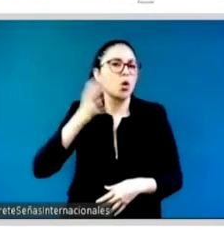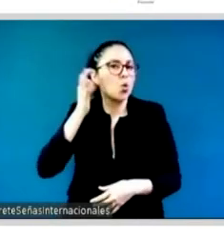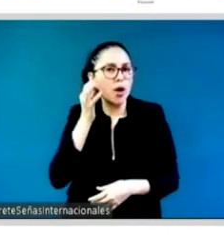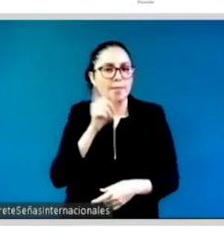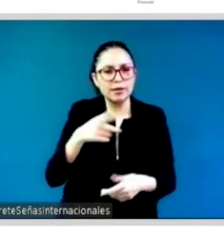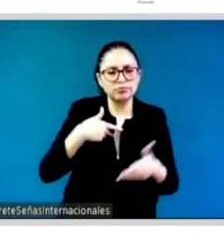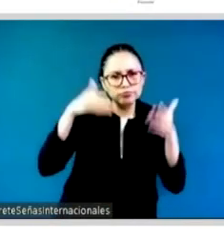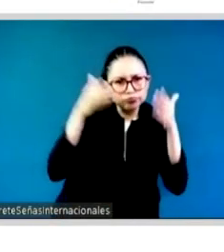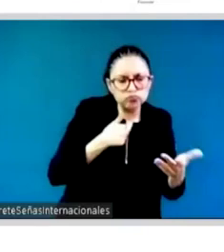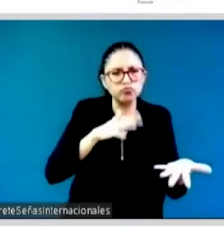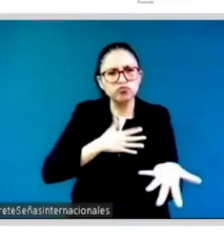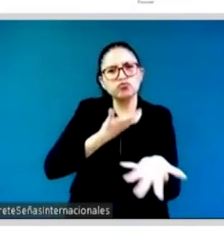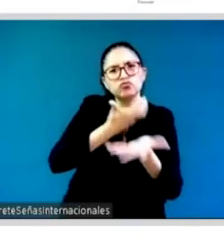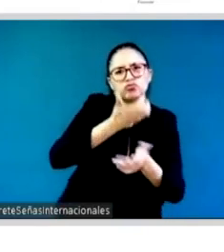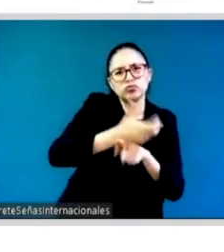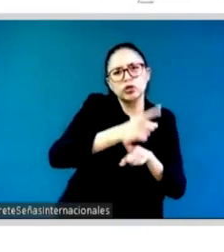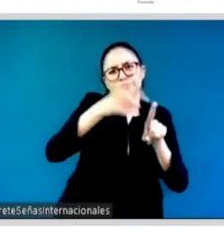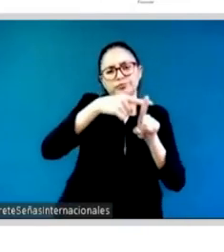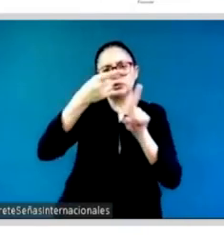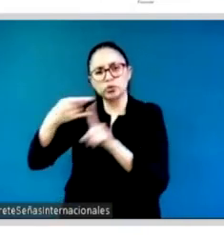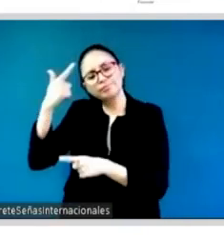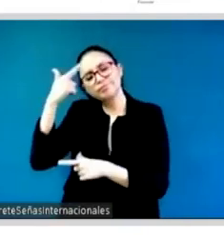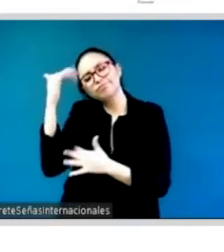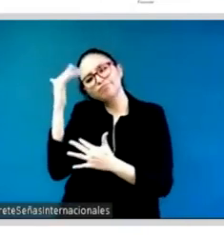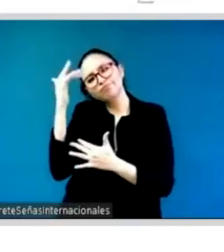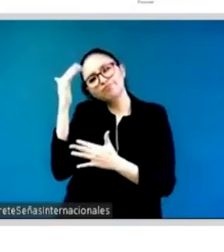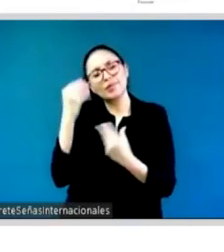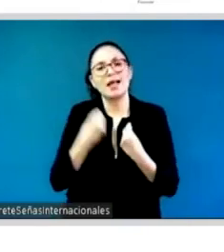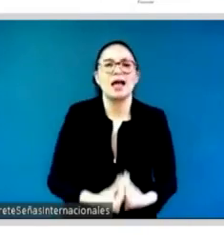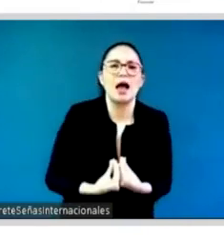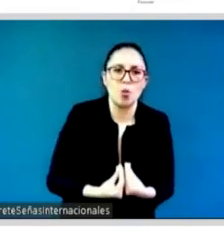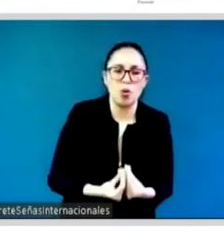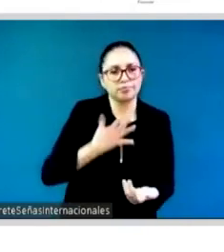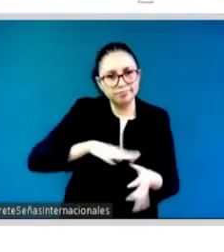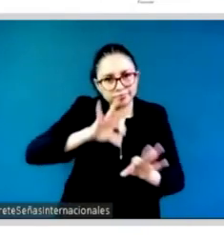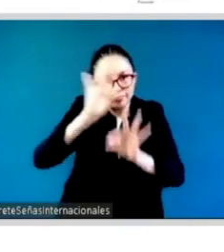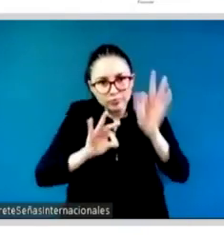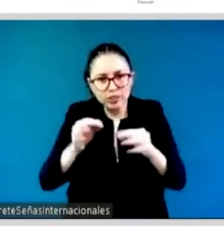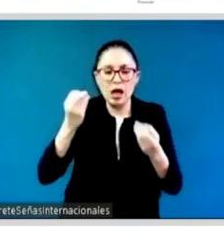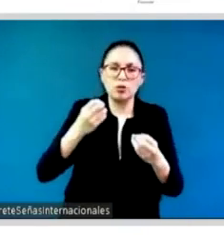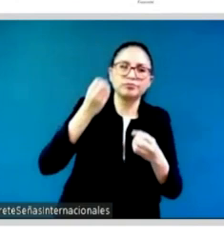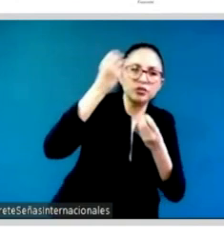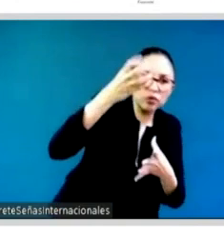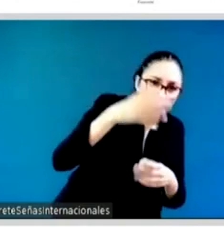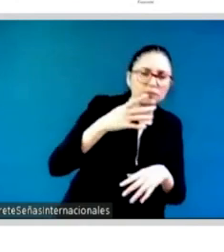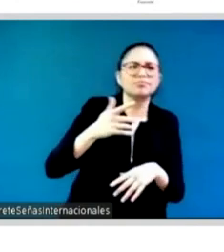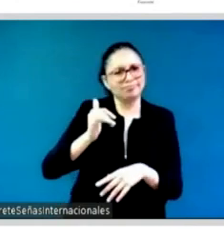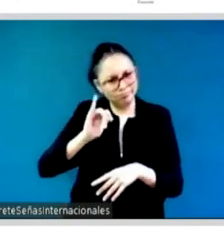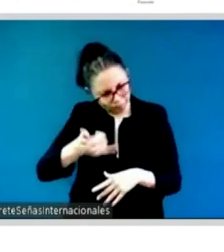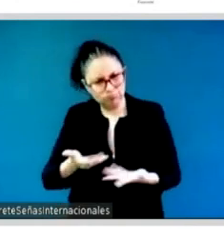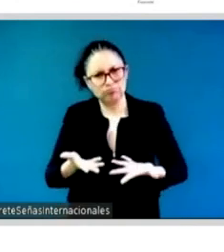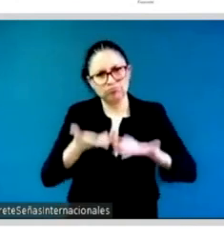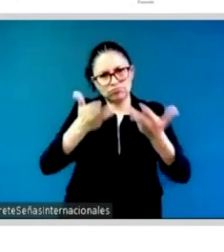panelists will outline for you how to make commitments, because this is really important, this moment of making commitments